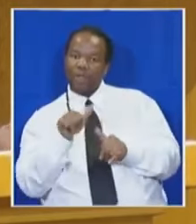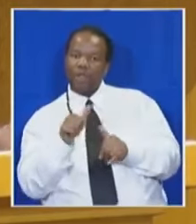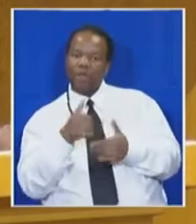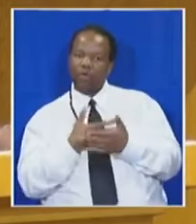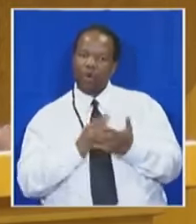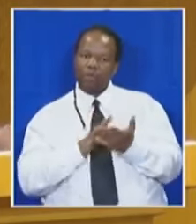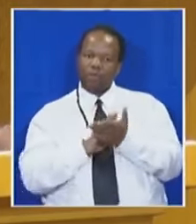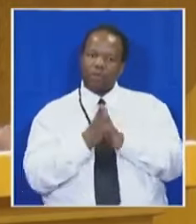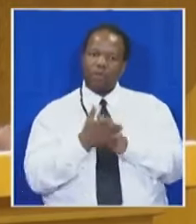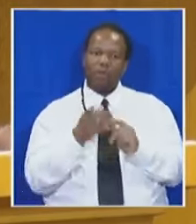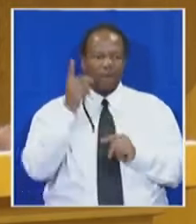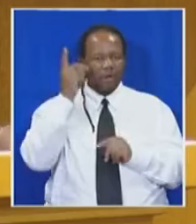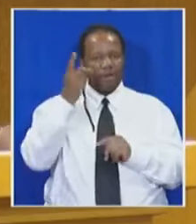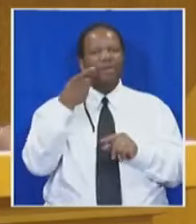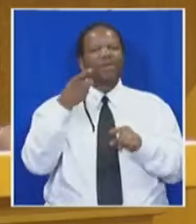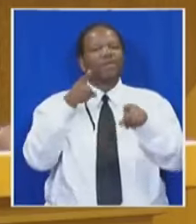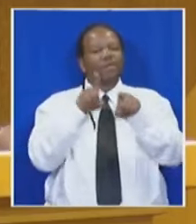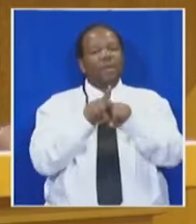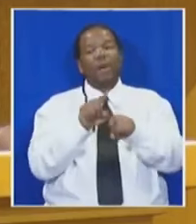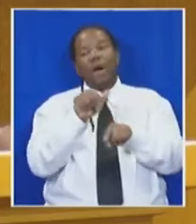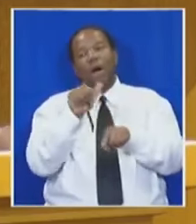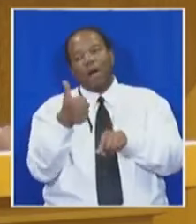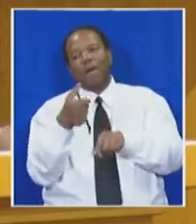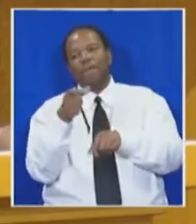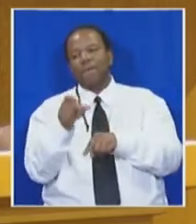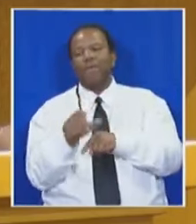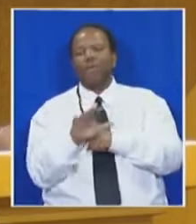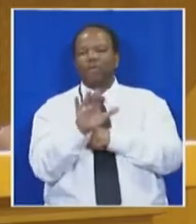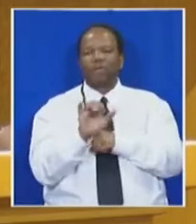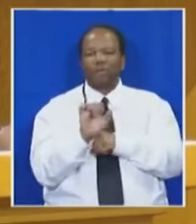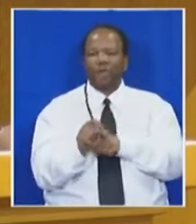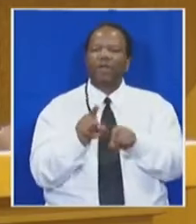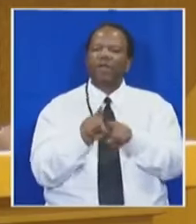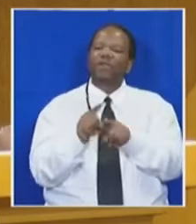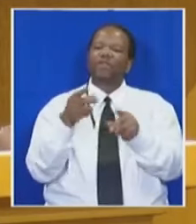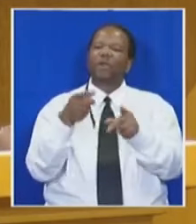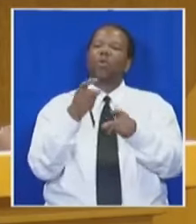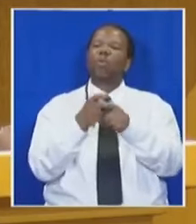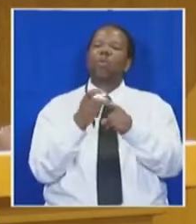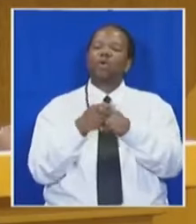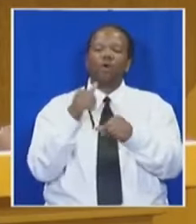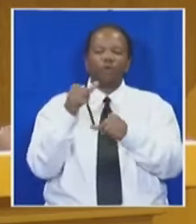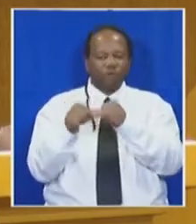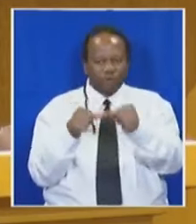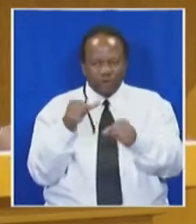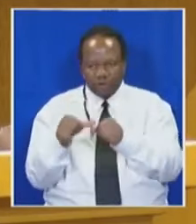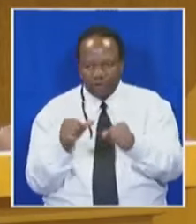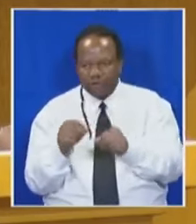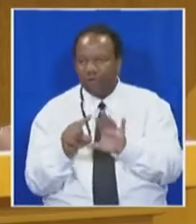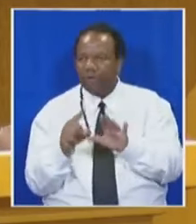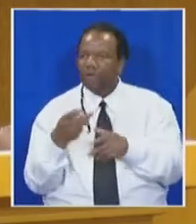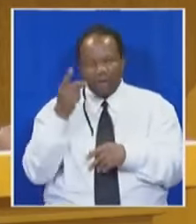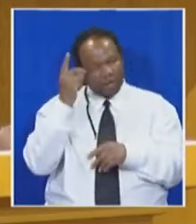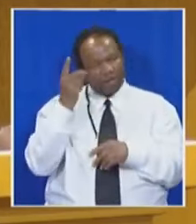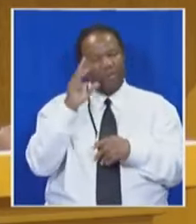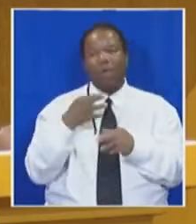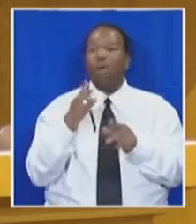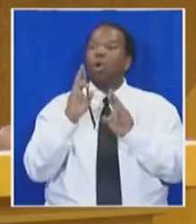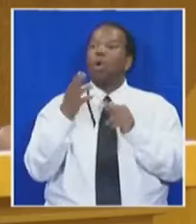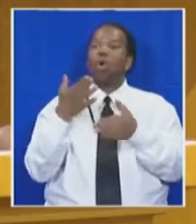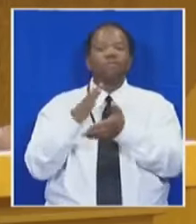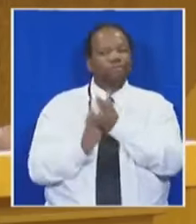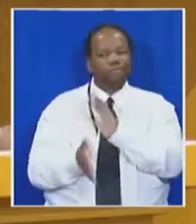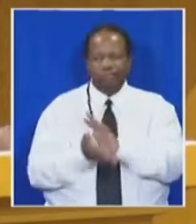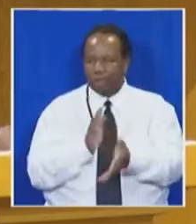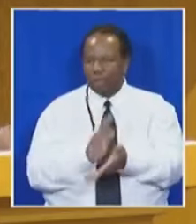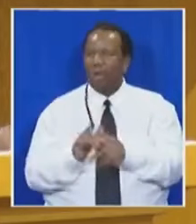echoed by my fellow young South Africans. These are the words of a generation whose dreams have been denied, whose hope has been diminished, whose trust has